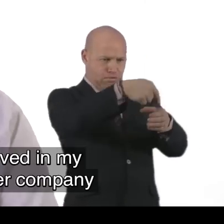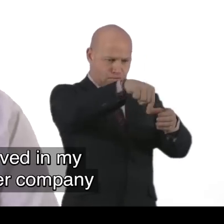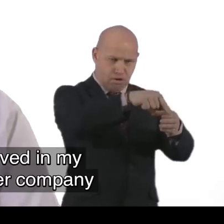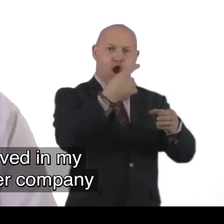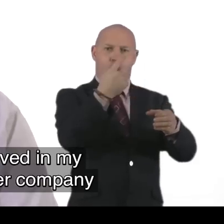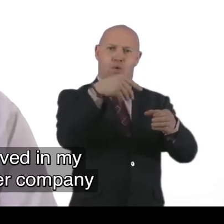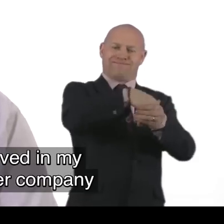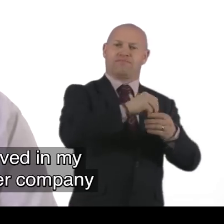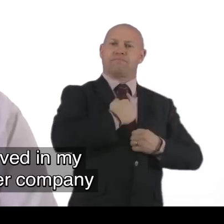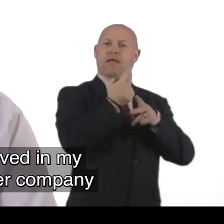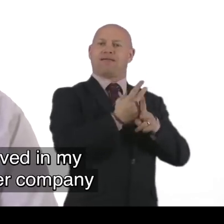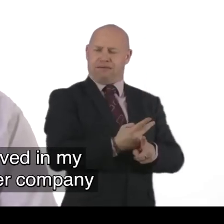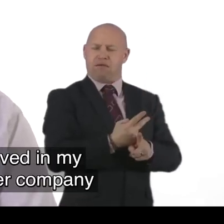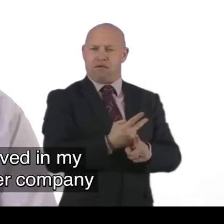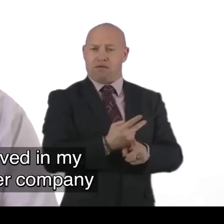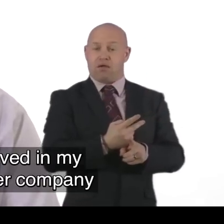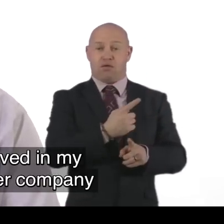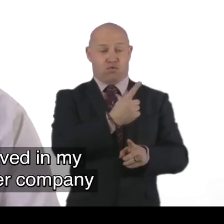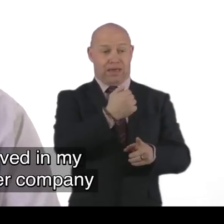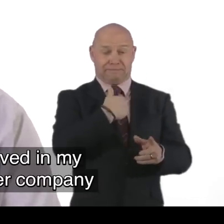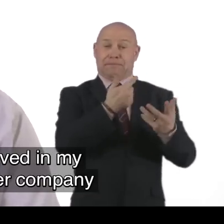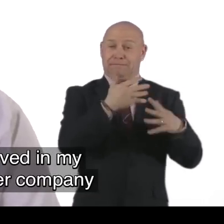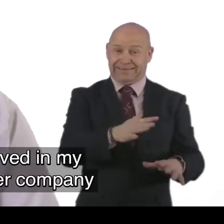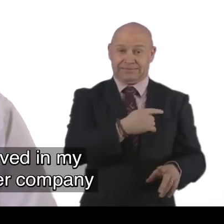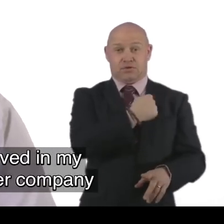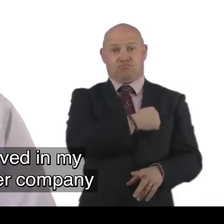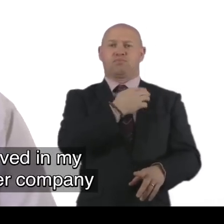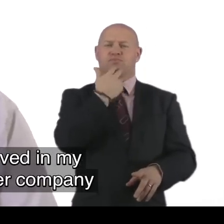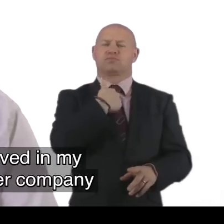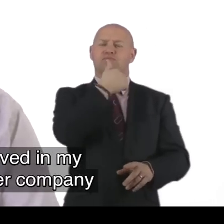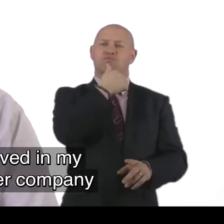A limited number of people. Involved in my care. Which I had been.